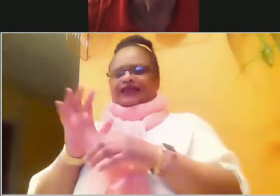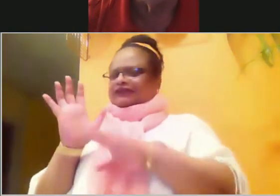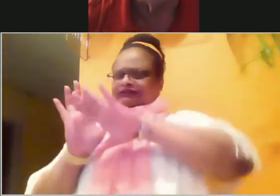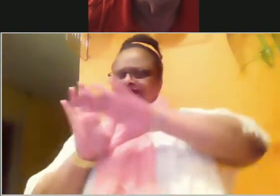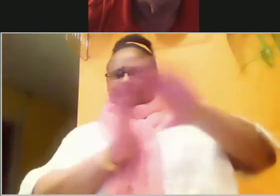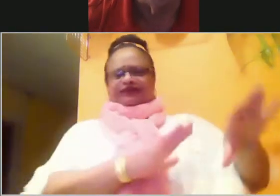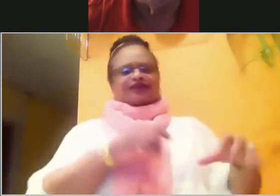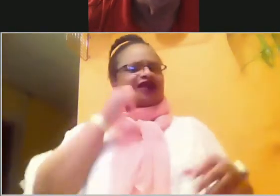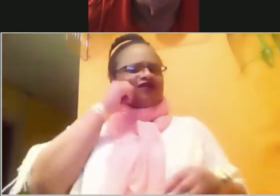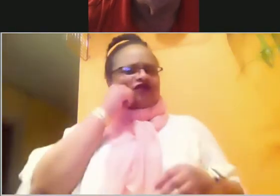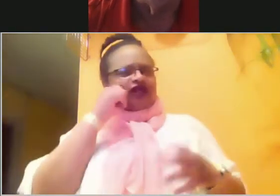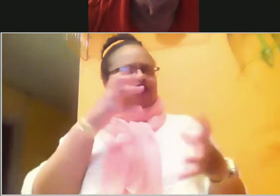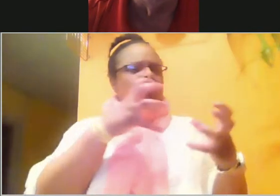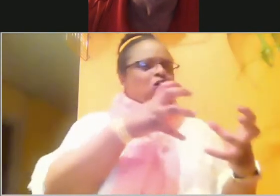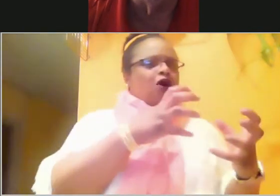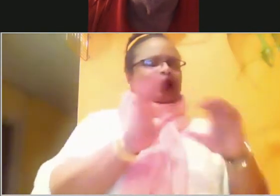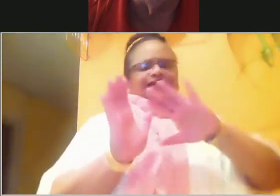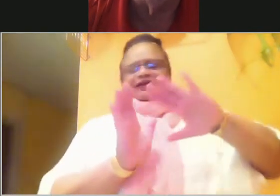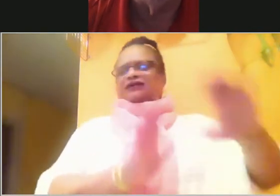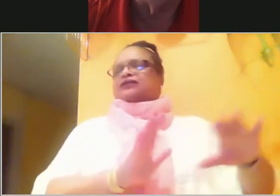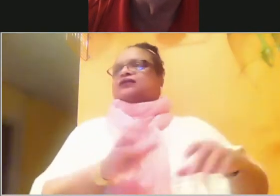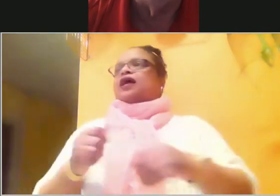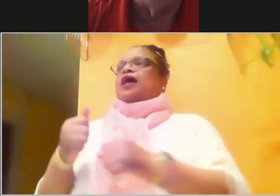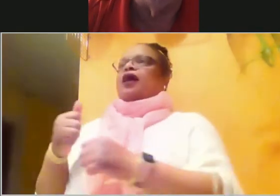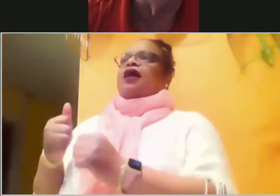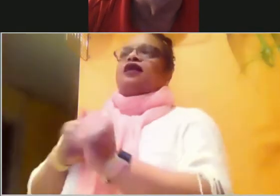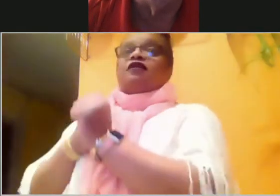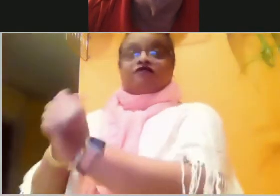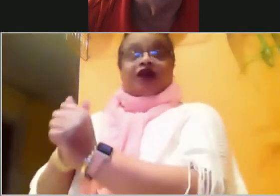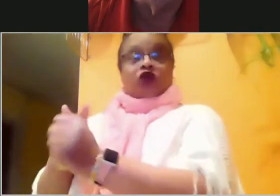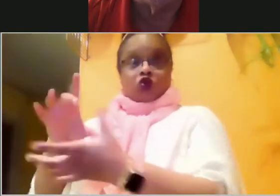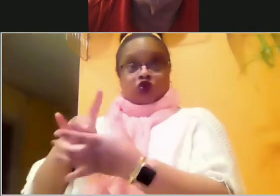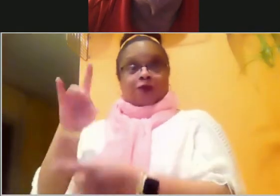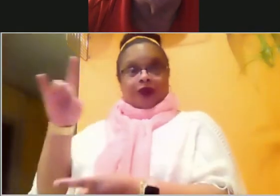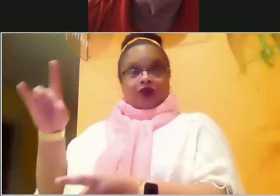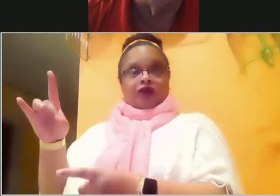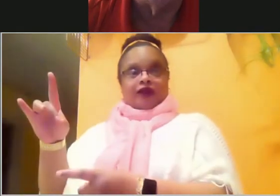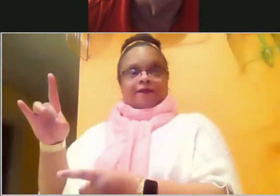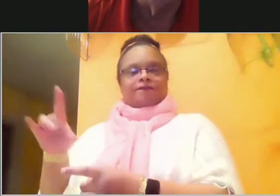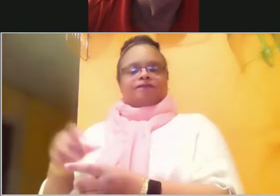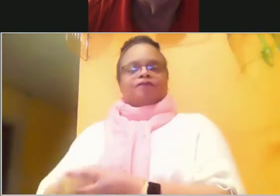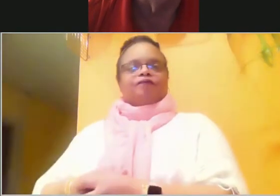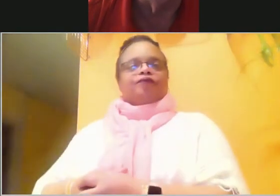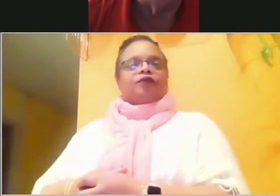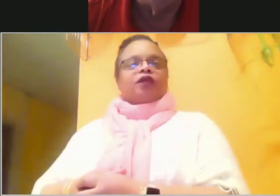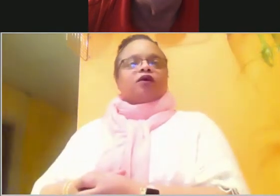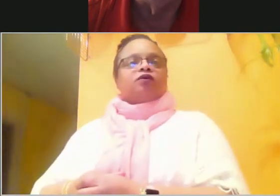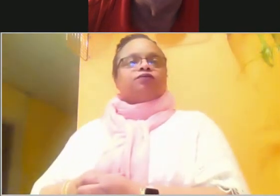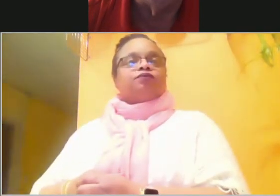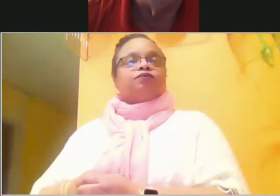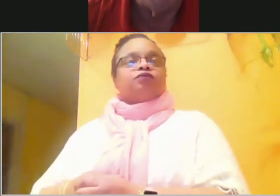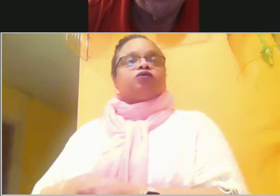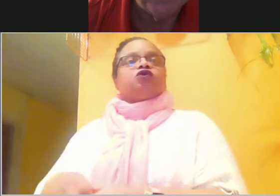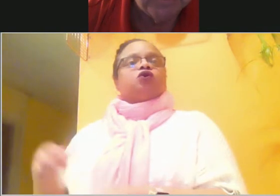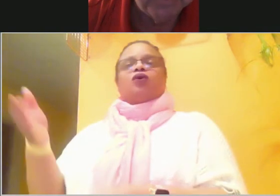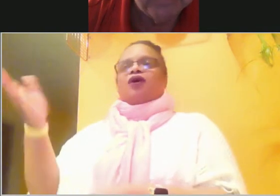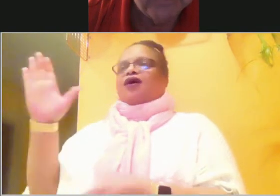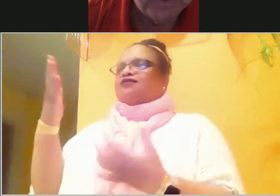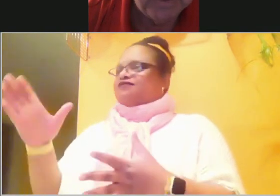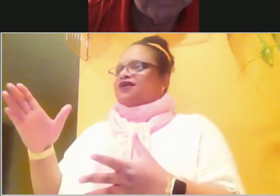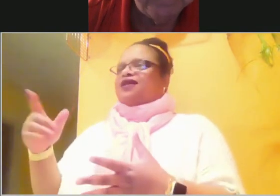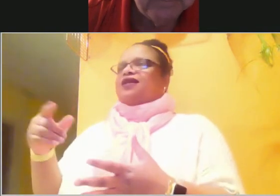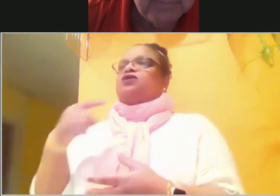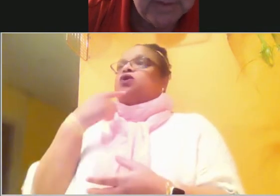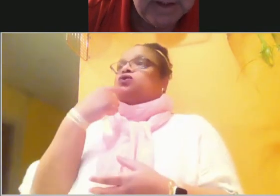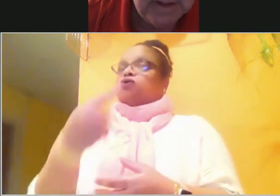compared to our faith in our Lord Jesus Christ, what he's given us to know and to hope. He told us he'll be back to come and take us home